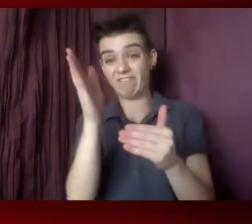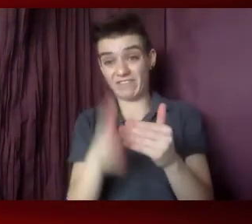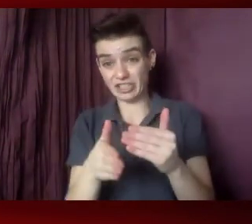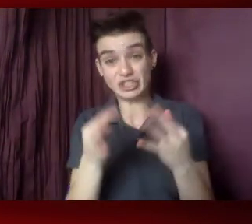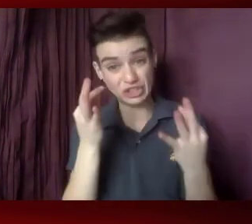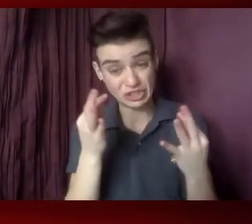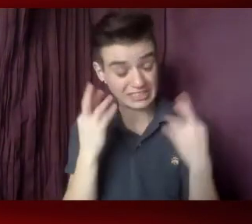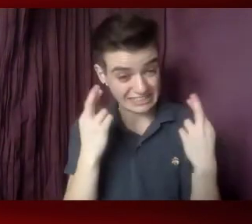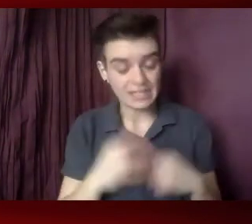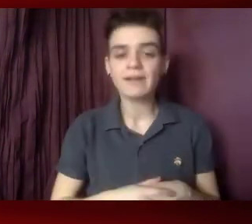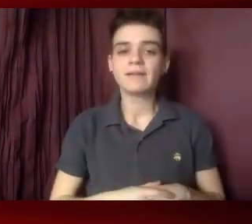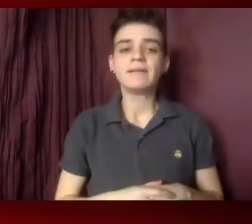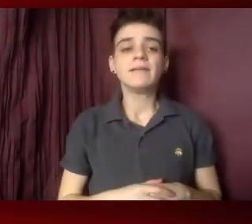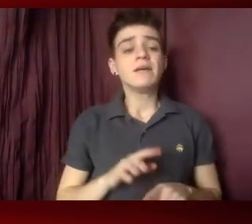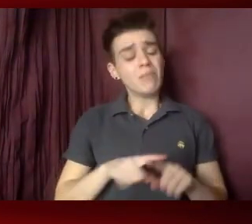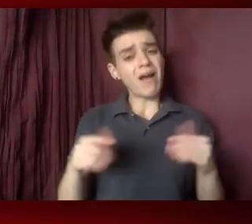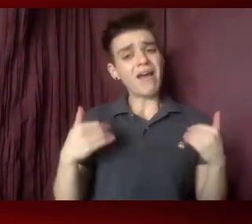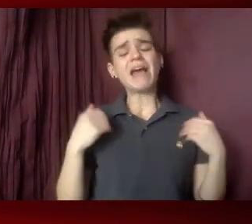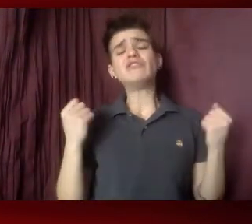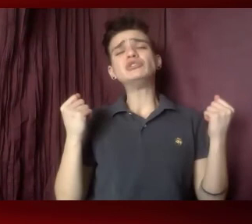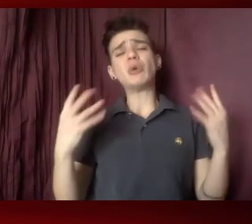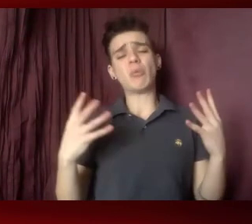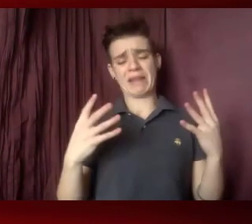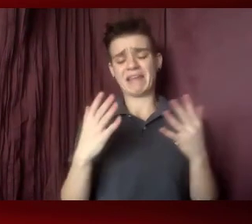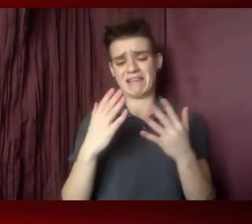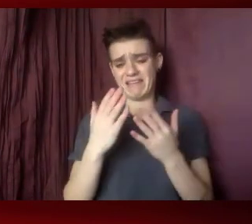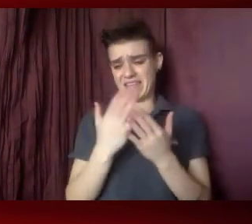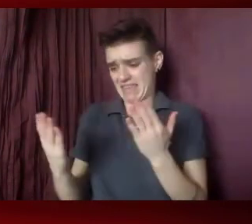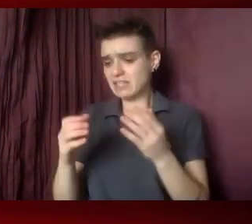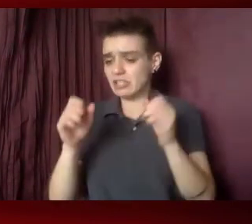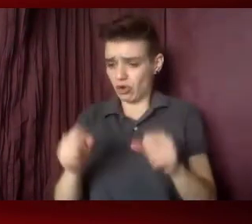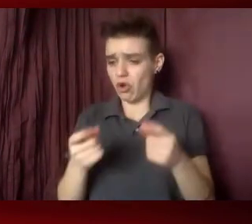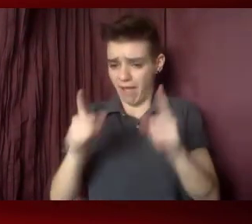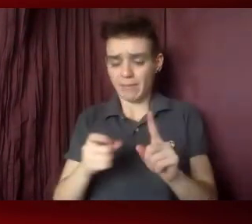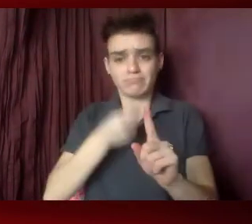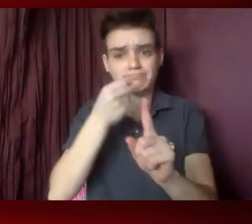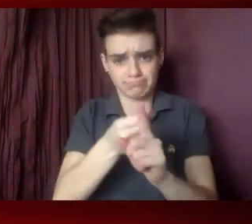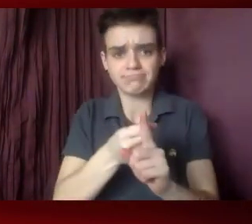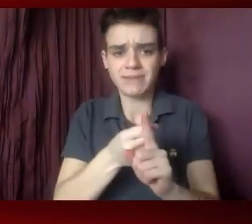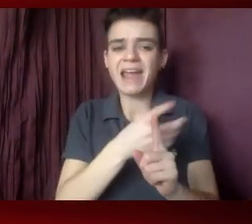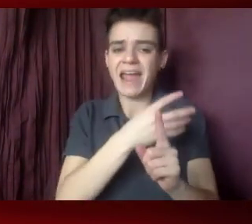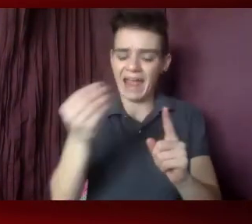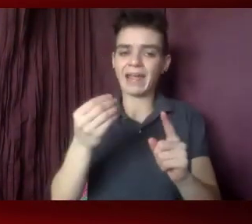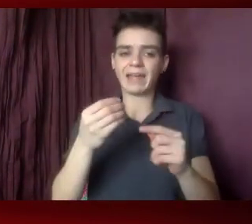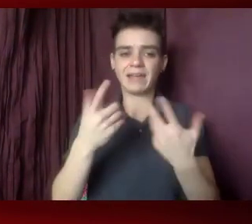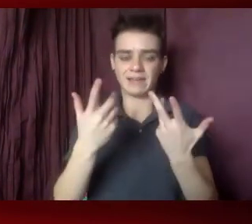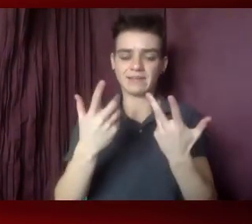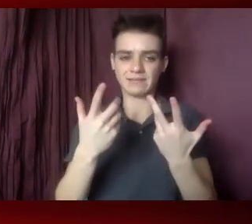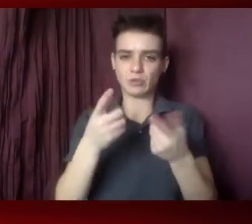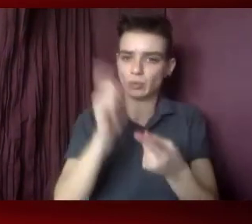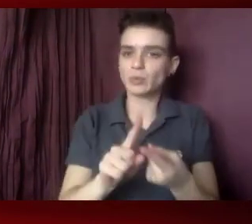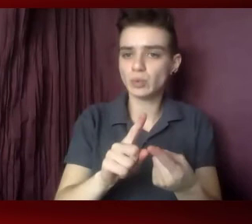so many factors that can undercut progress and B, we aren't even close to fully understanding